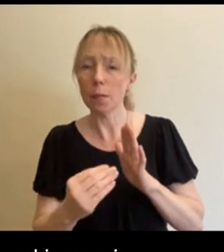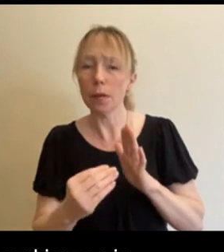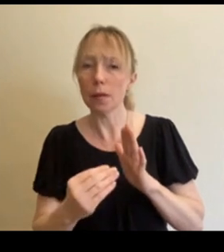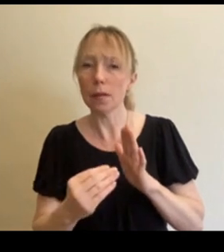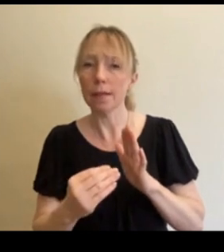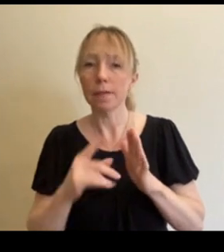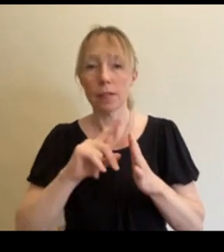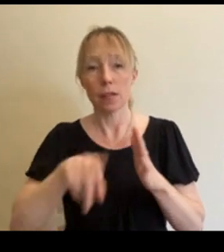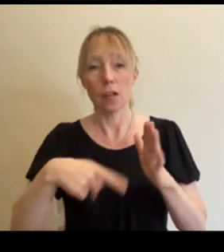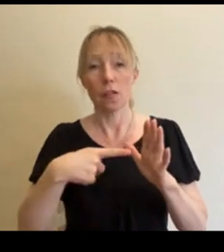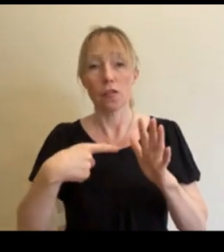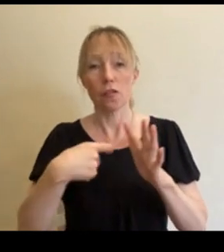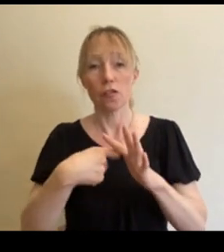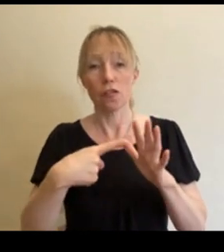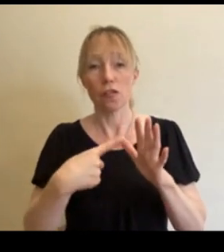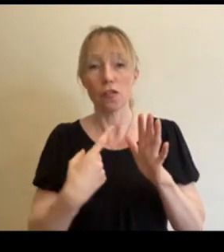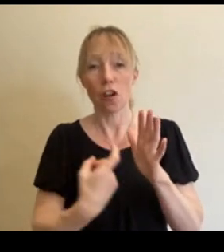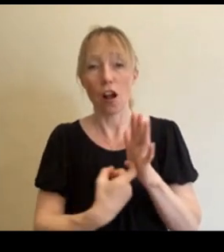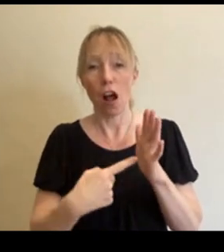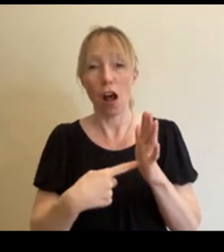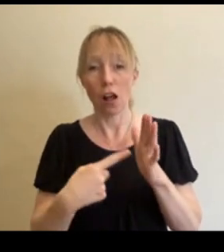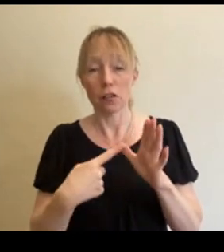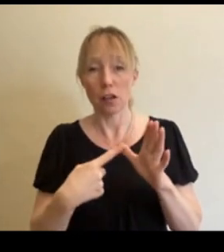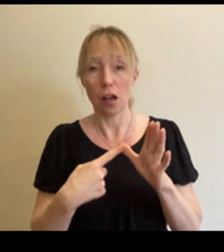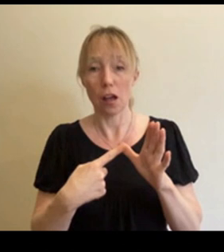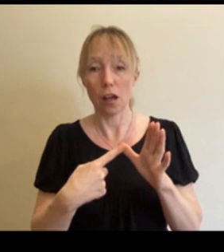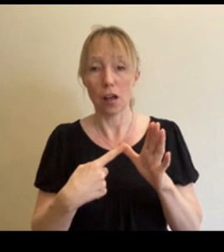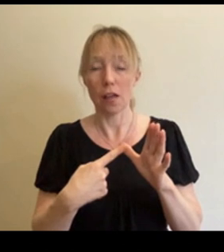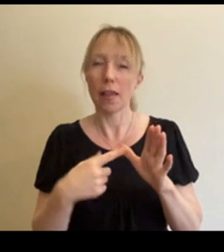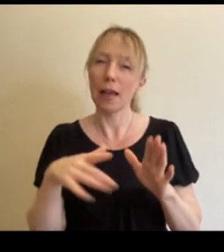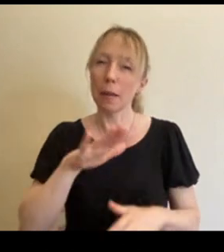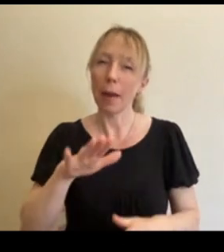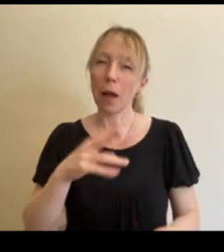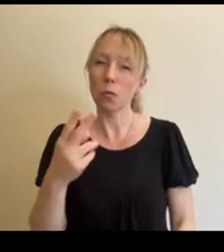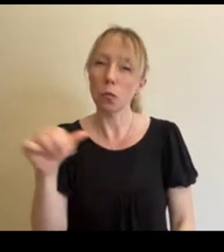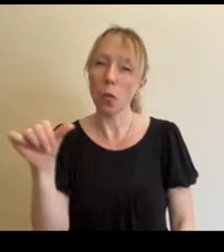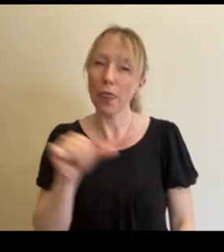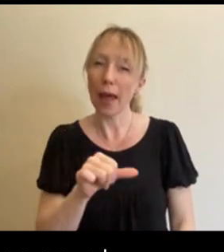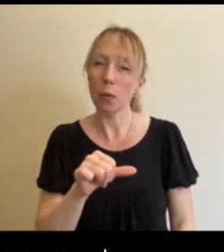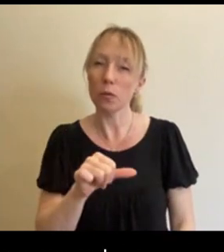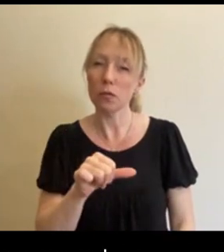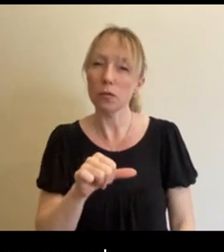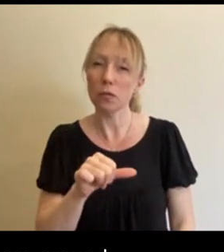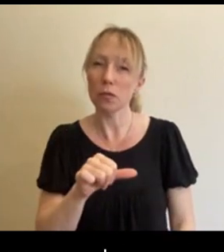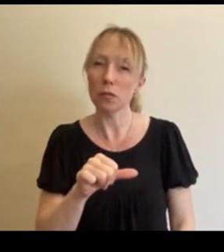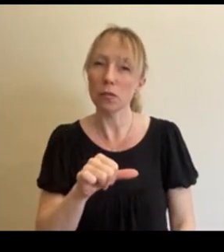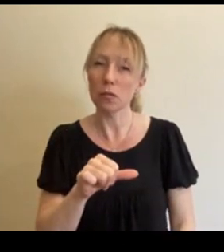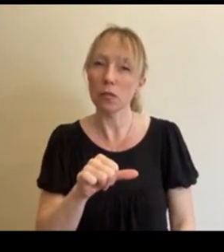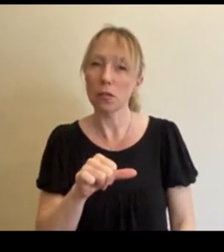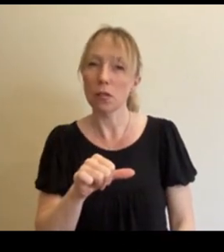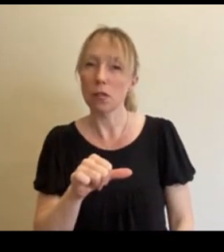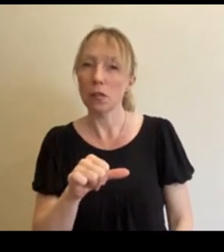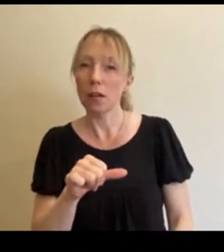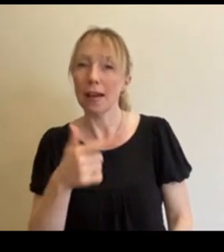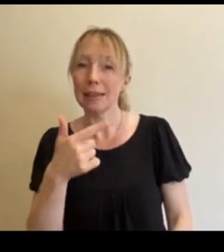Jakarta, actually, there are around 2,000 somethings and around 70